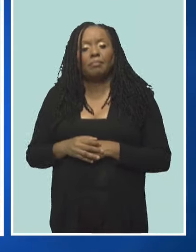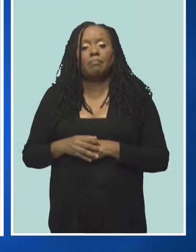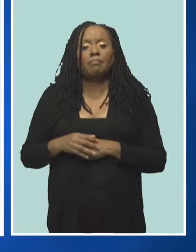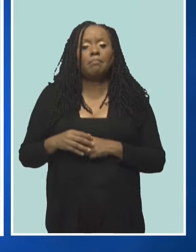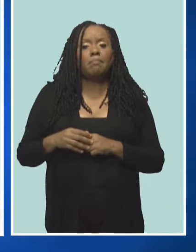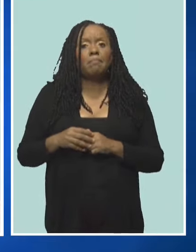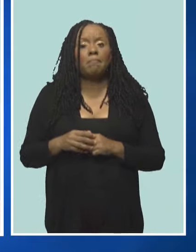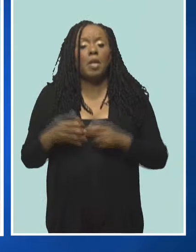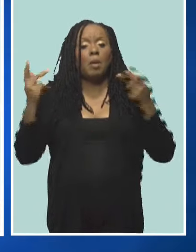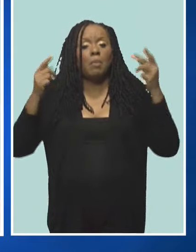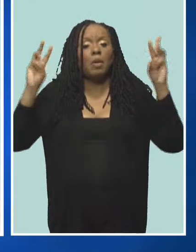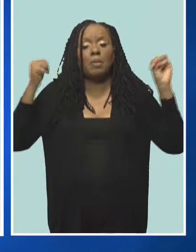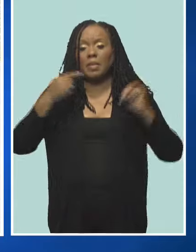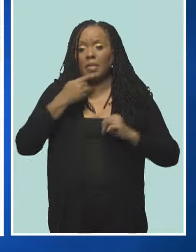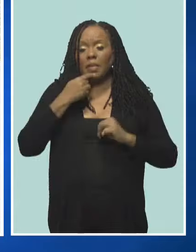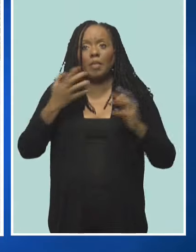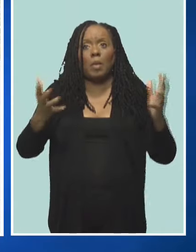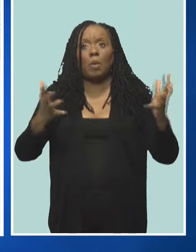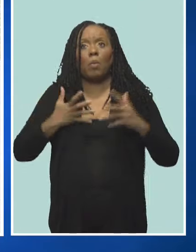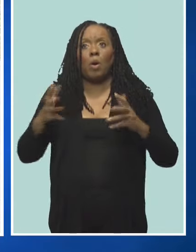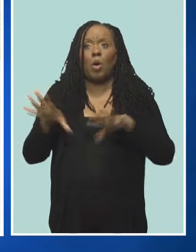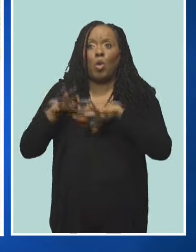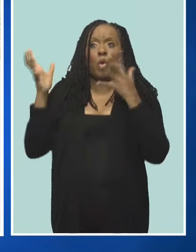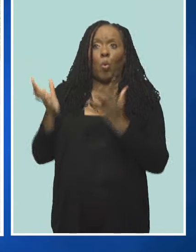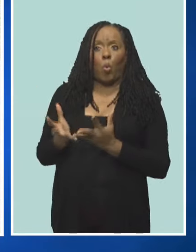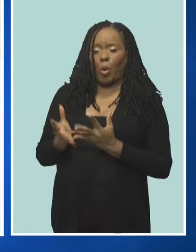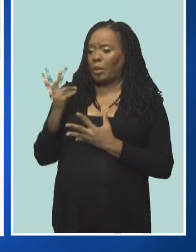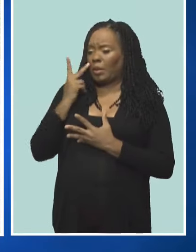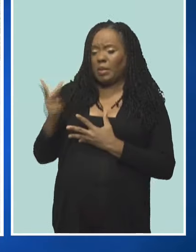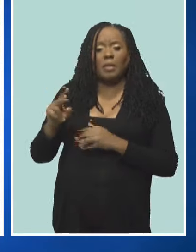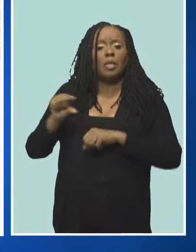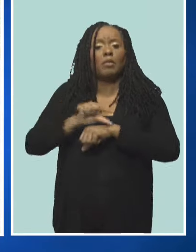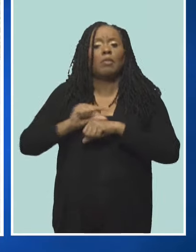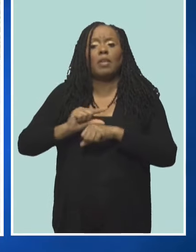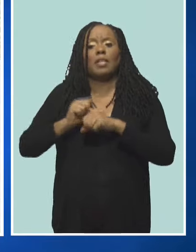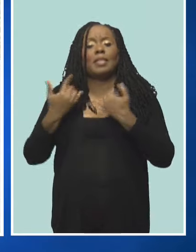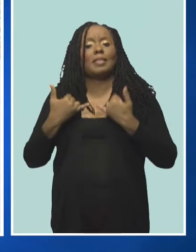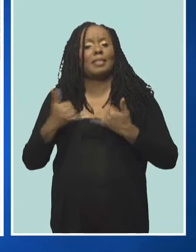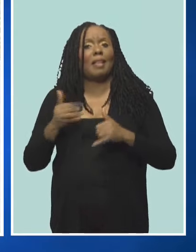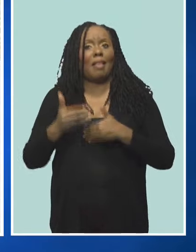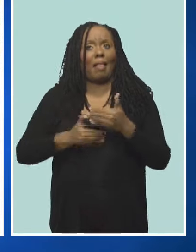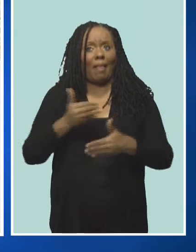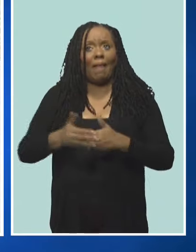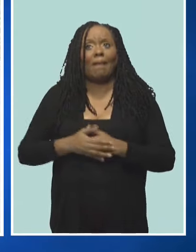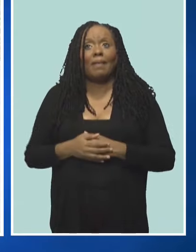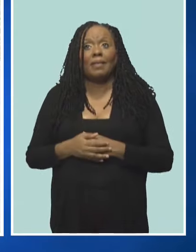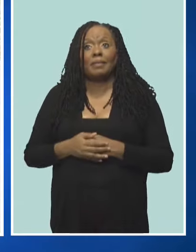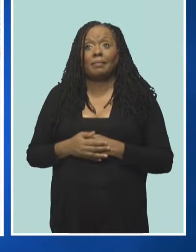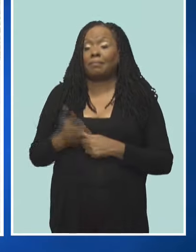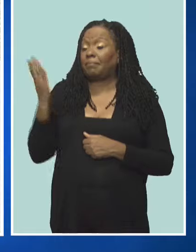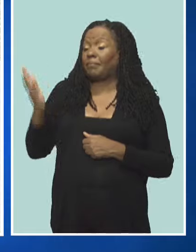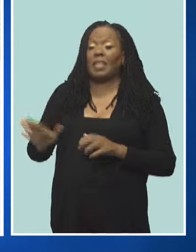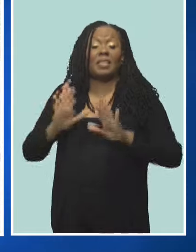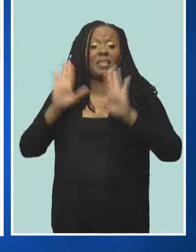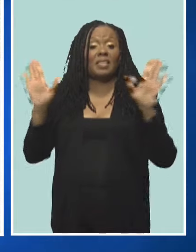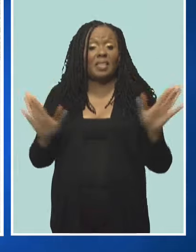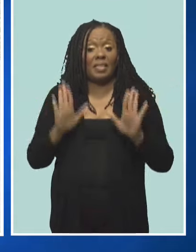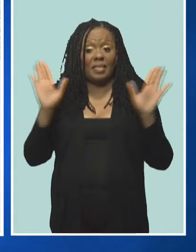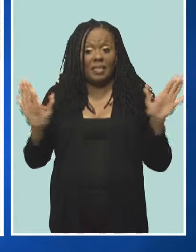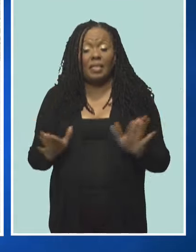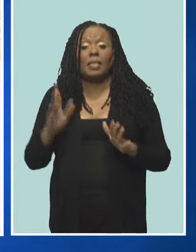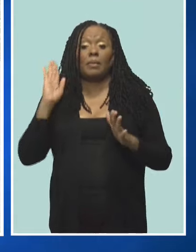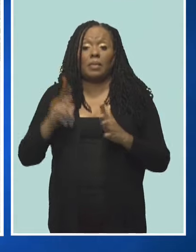the impact of Hurricane Beryl. The ceremonial opening of the summit takes place on Sunday. The usual agenda